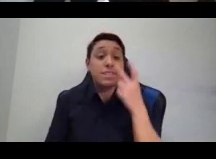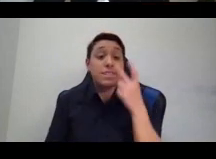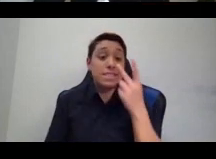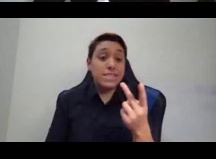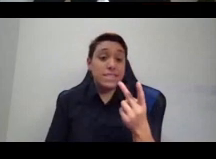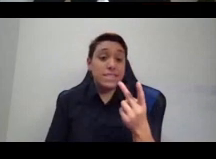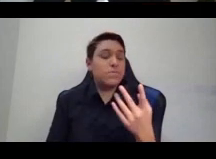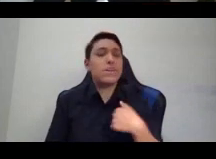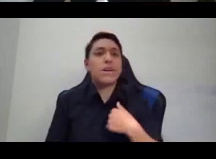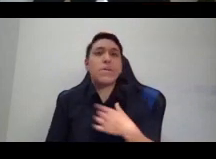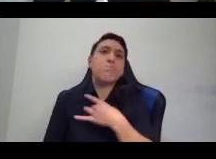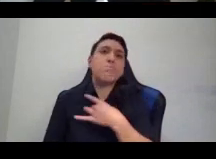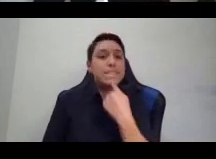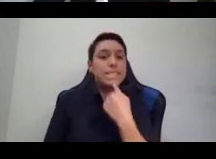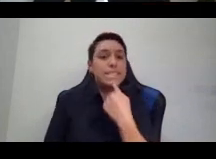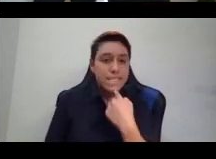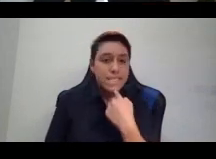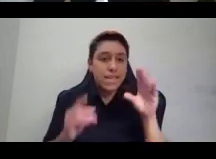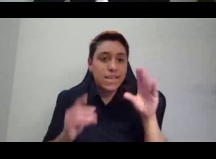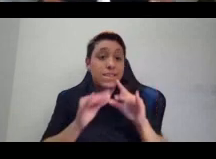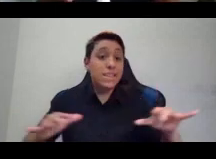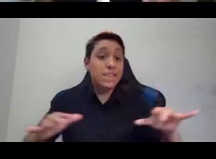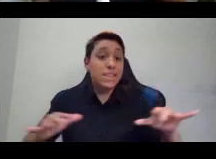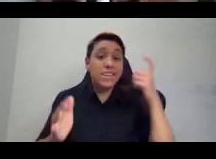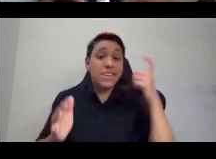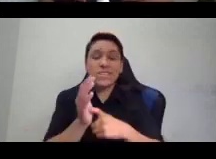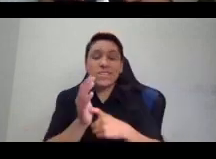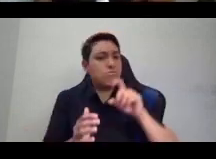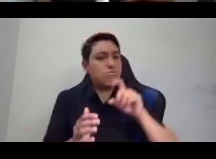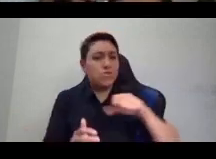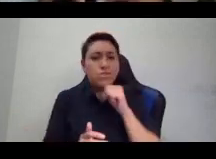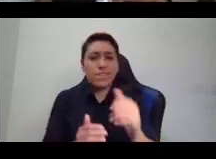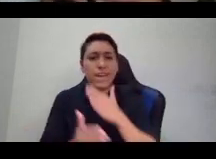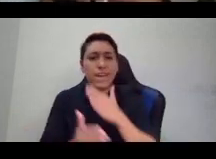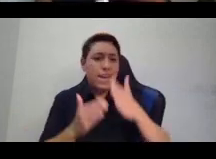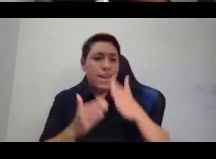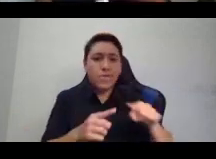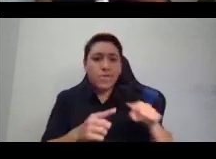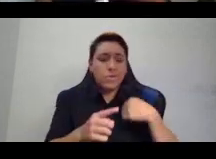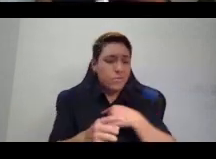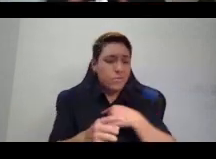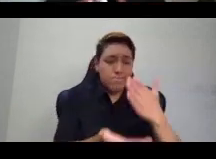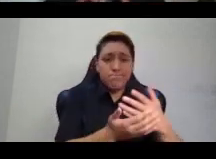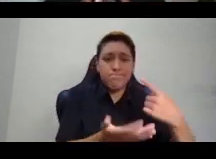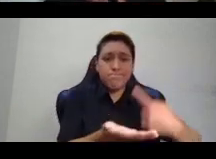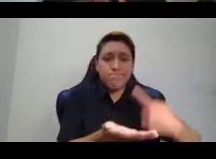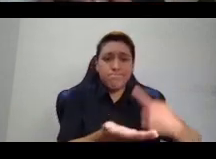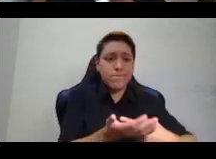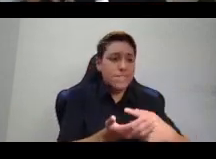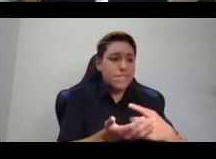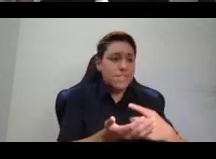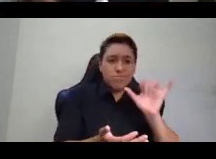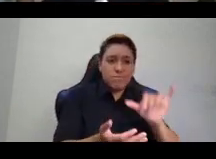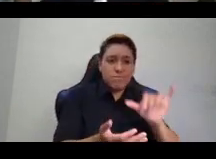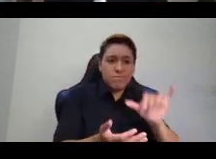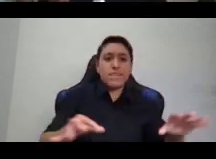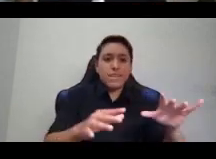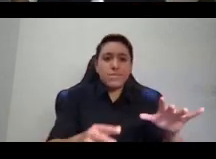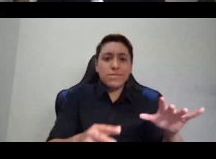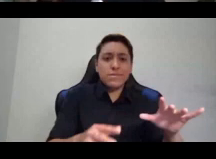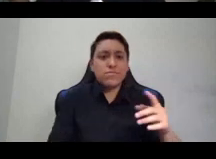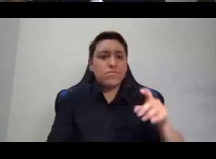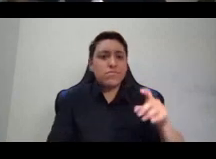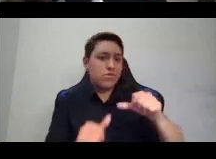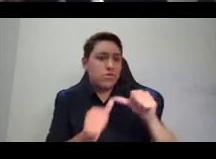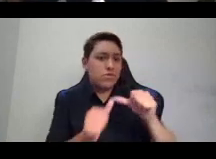definitely should not end when you are stopped, when we stop talking about the land that we're specifically on. And so there will, we